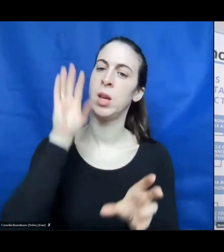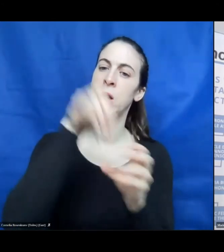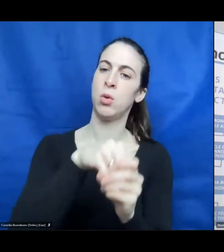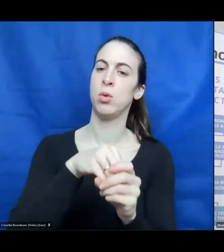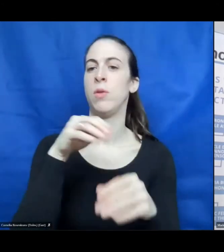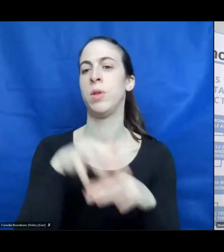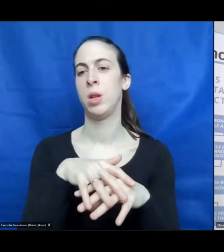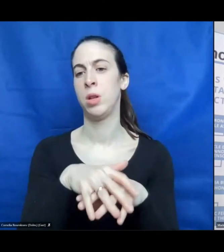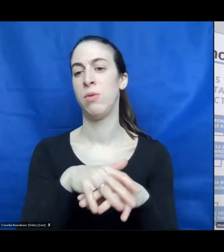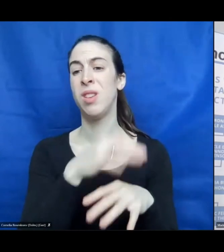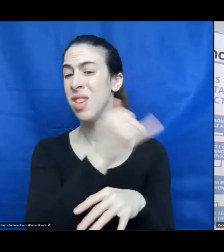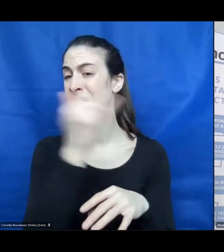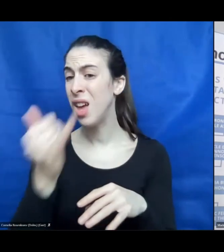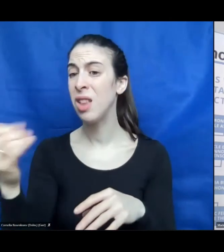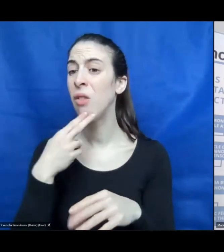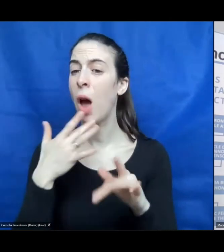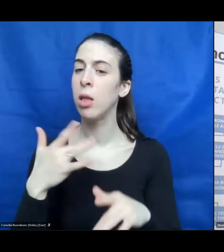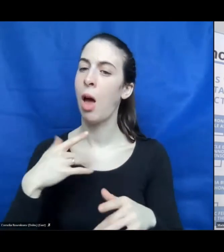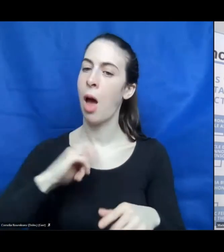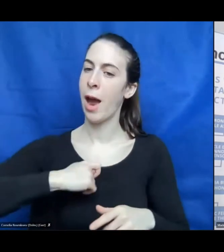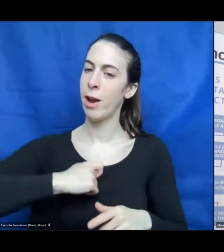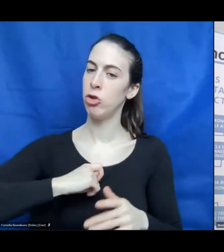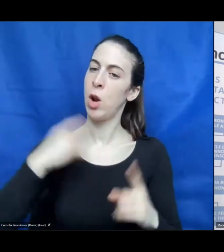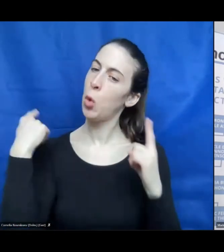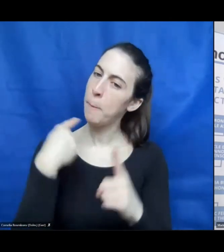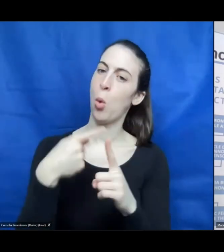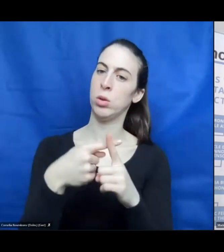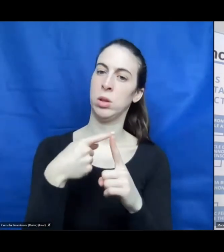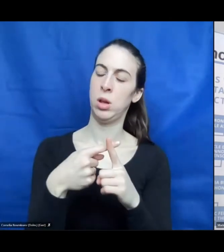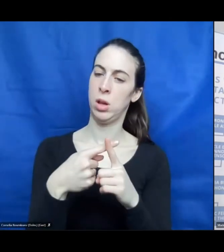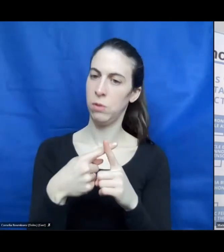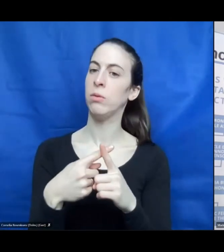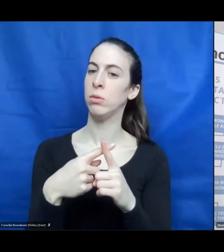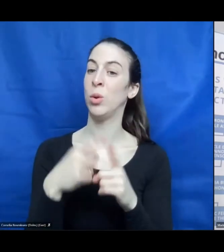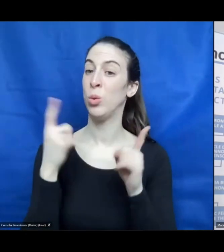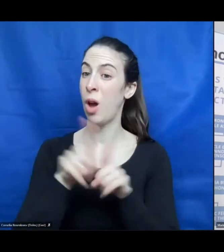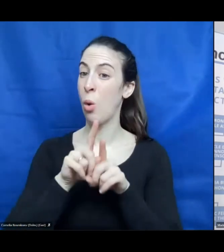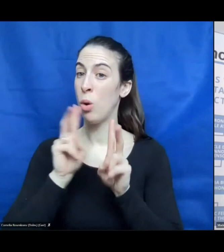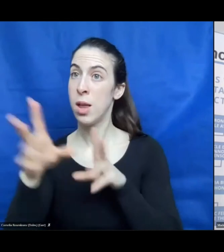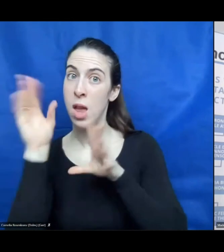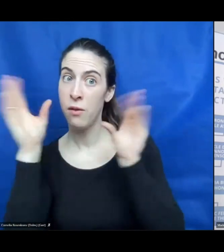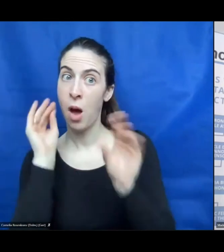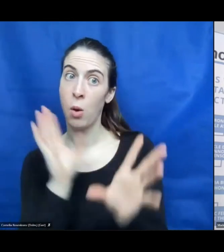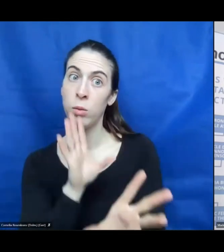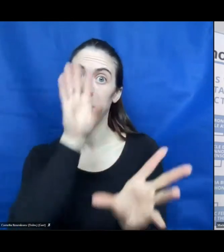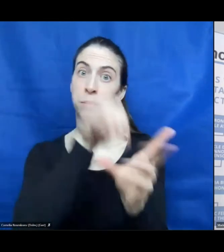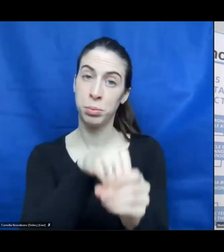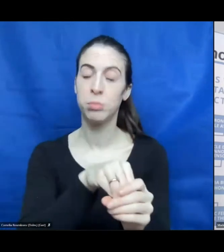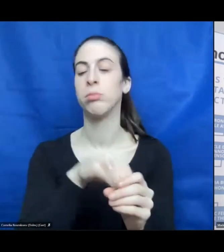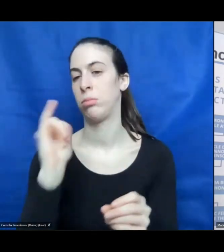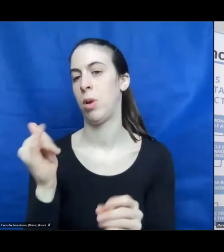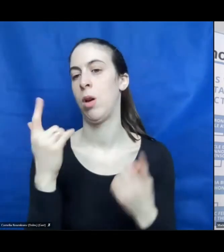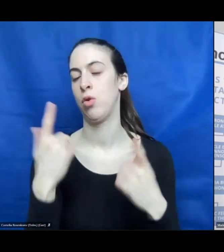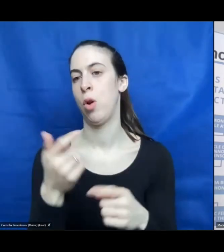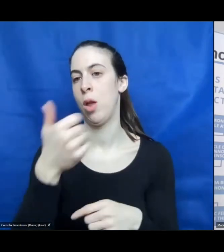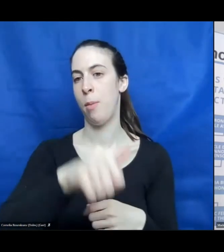who has a positive mindset, who can help, who can bring experience into this network. People